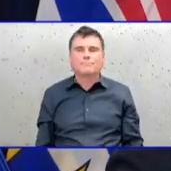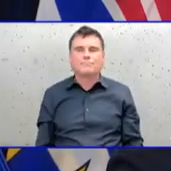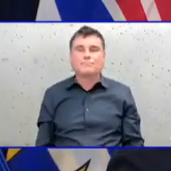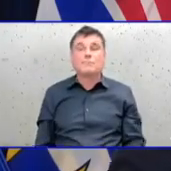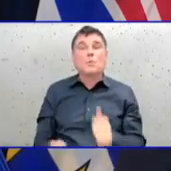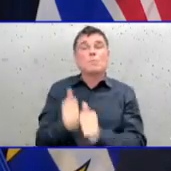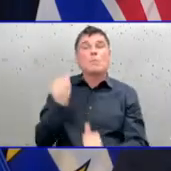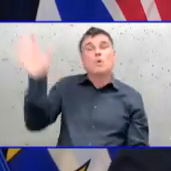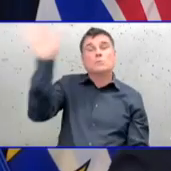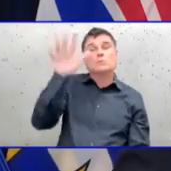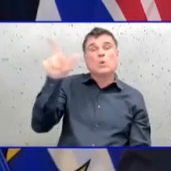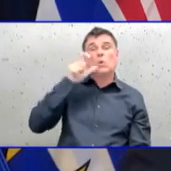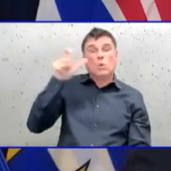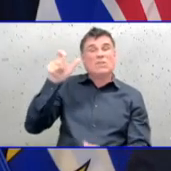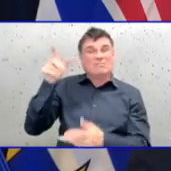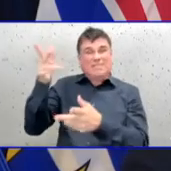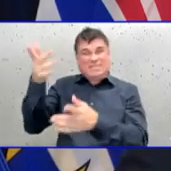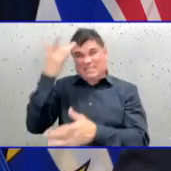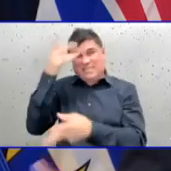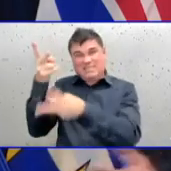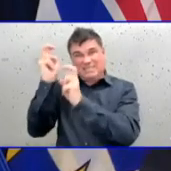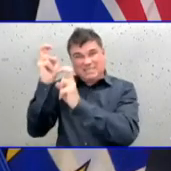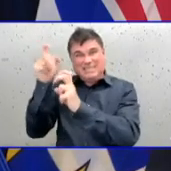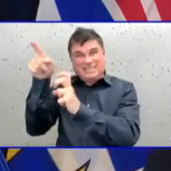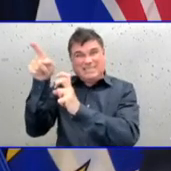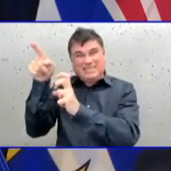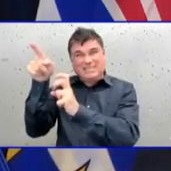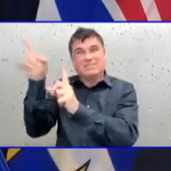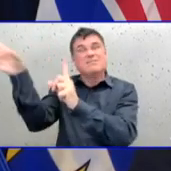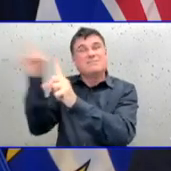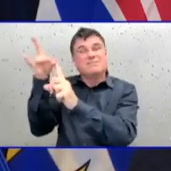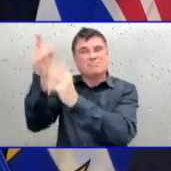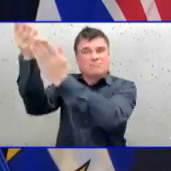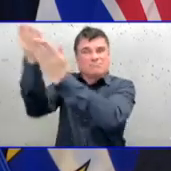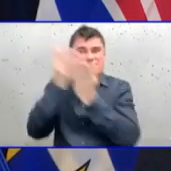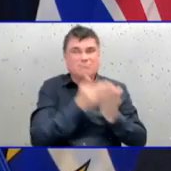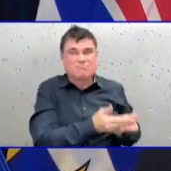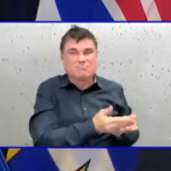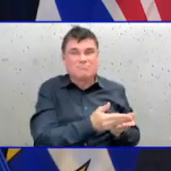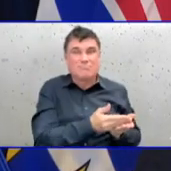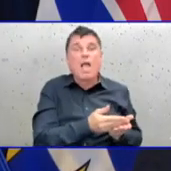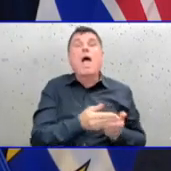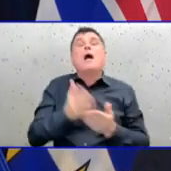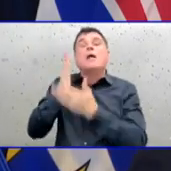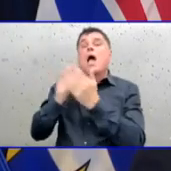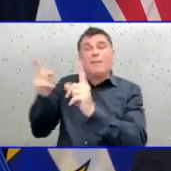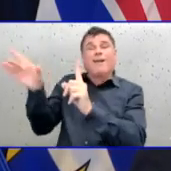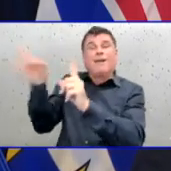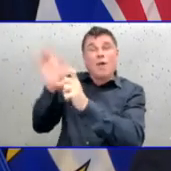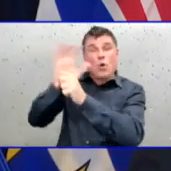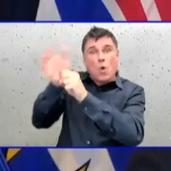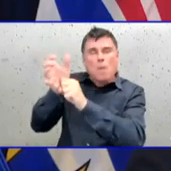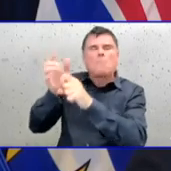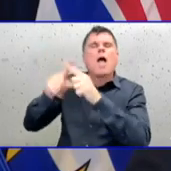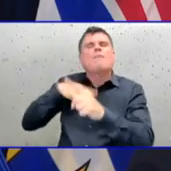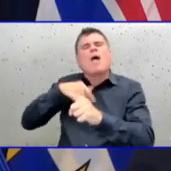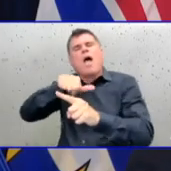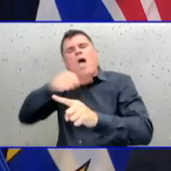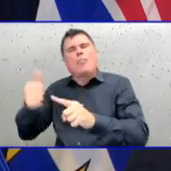problems and other illnesses which they are being supported for and we need to provide outstanding care. But it is